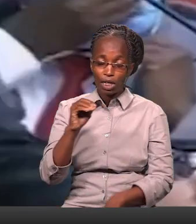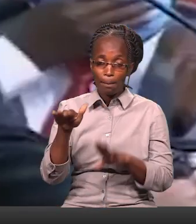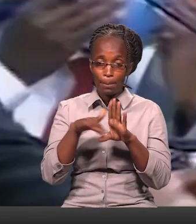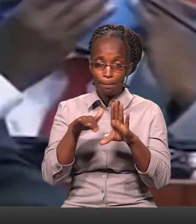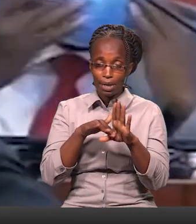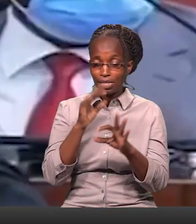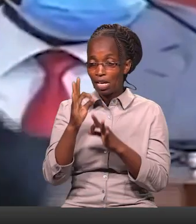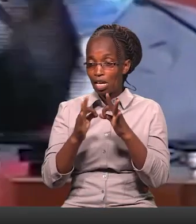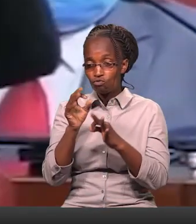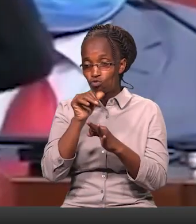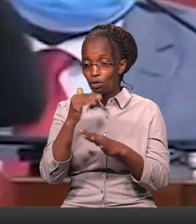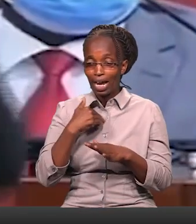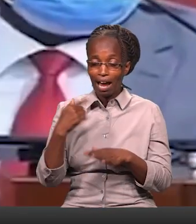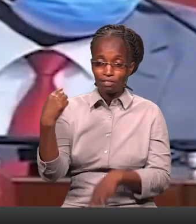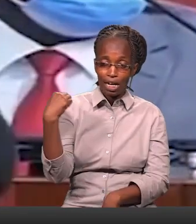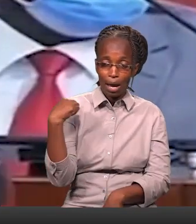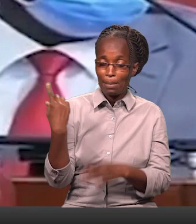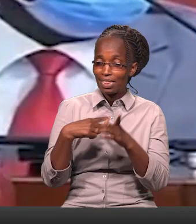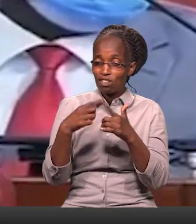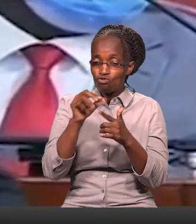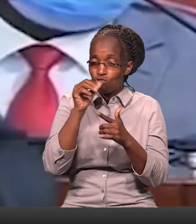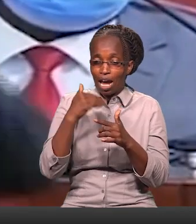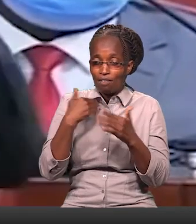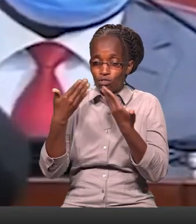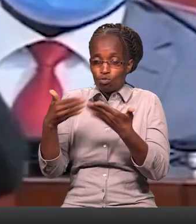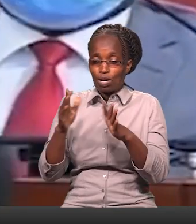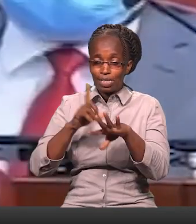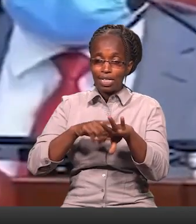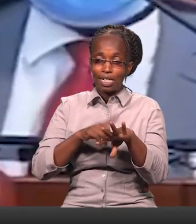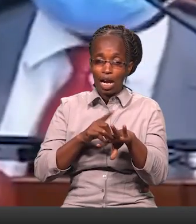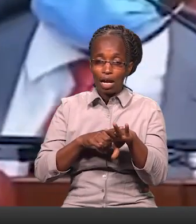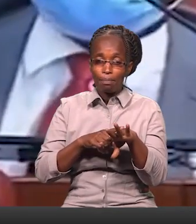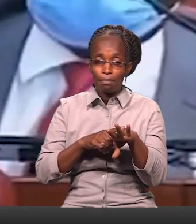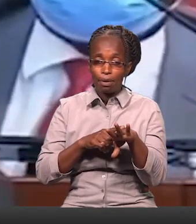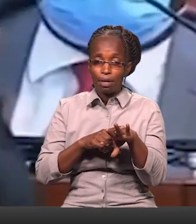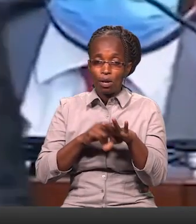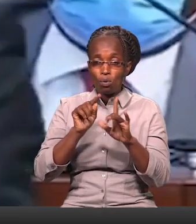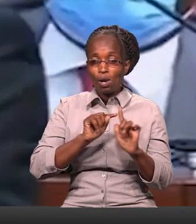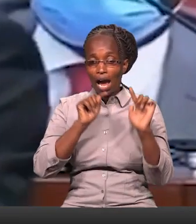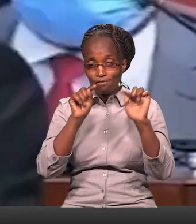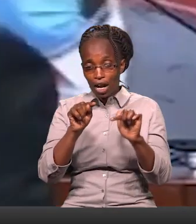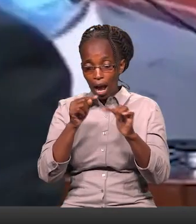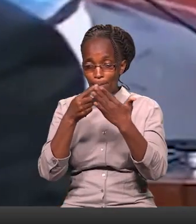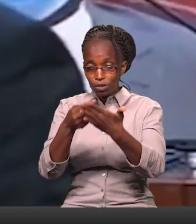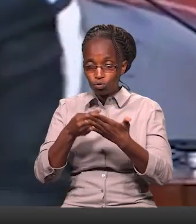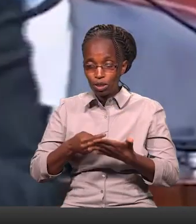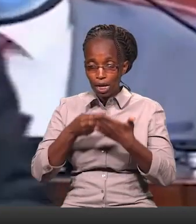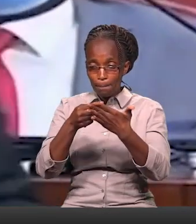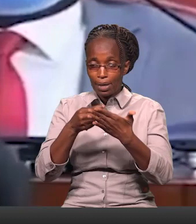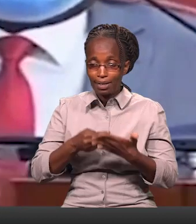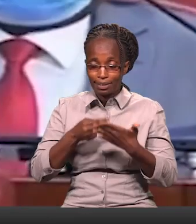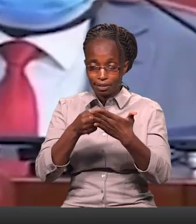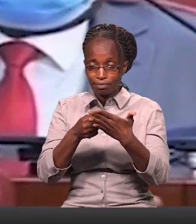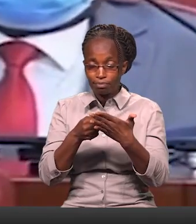If you don't have numbers, don't waste our time Don't waste our time. We have come here to